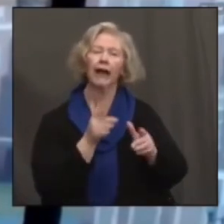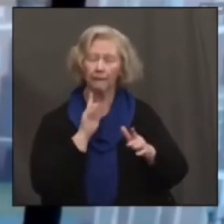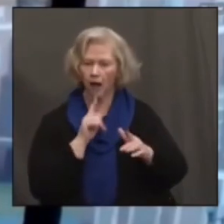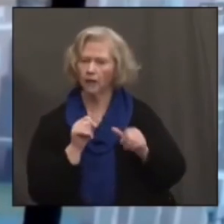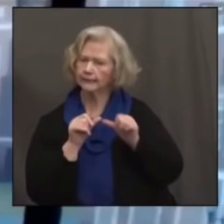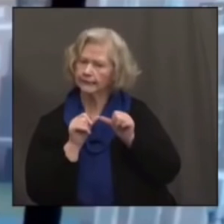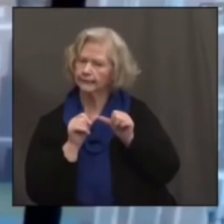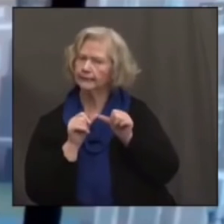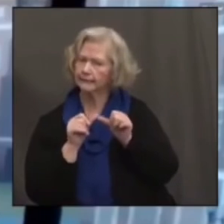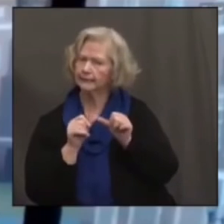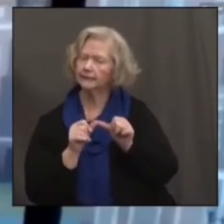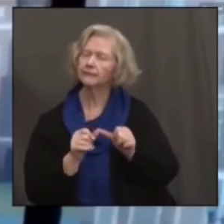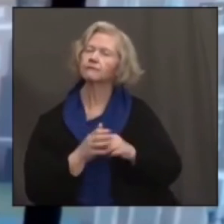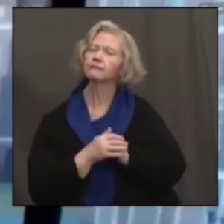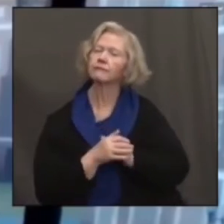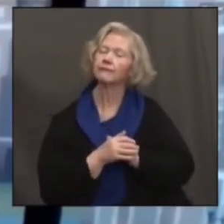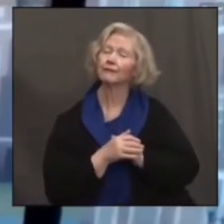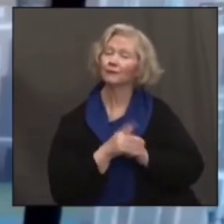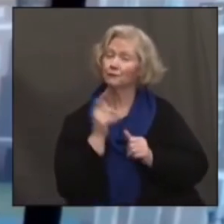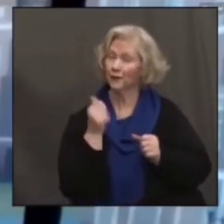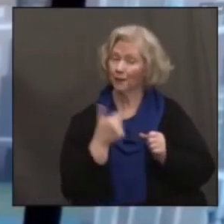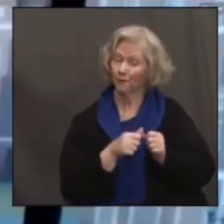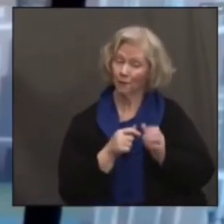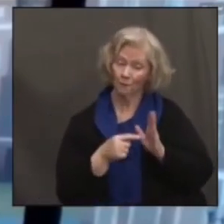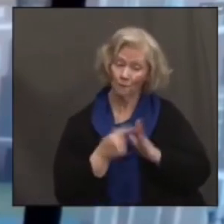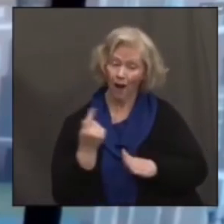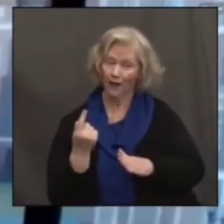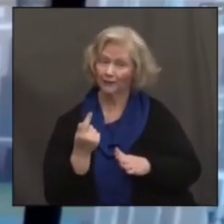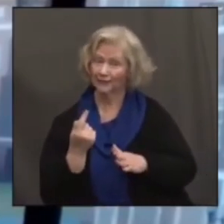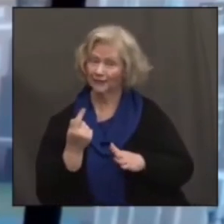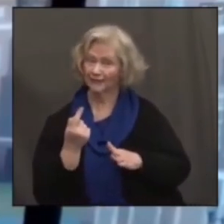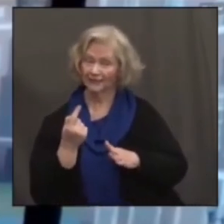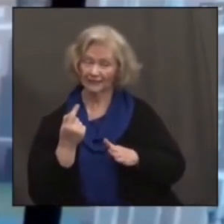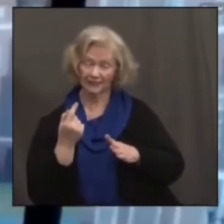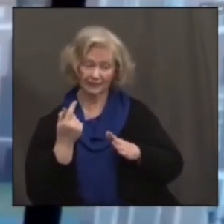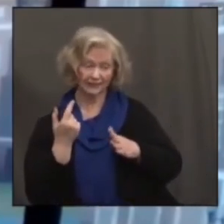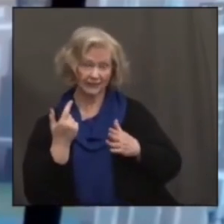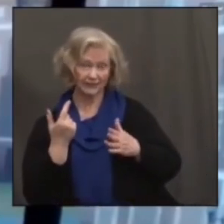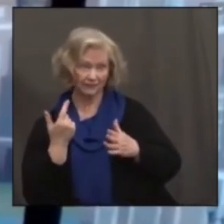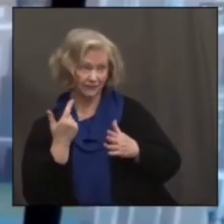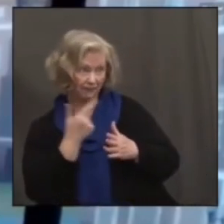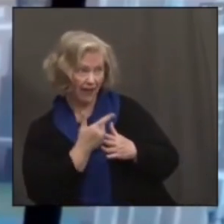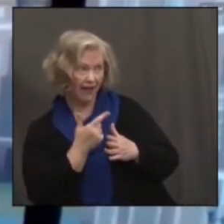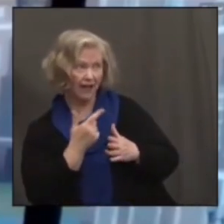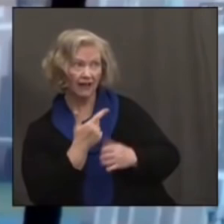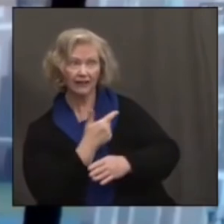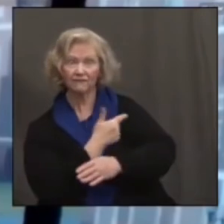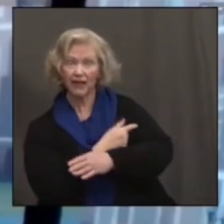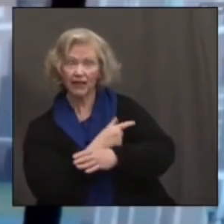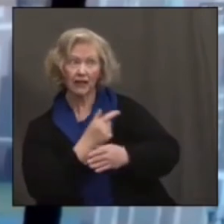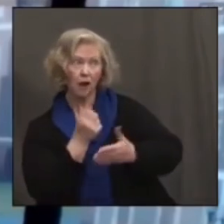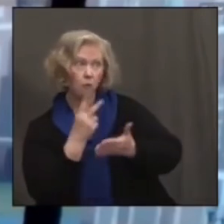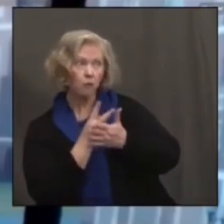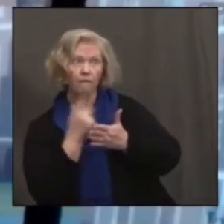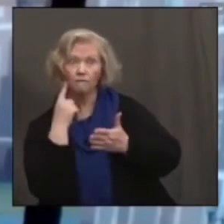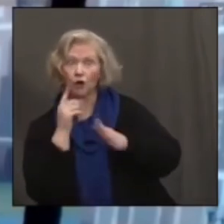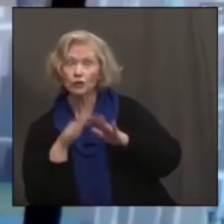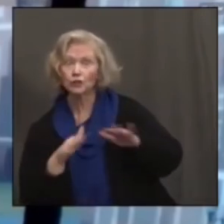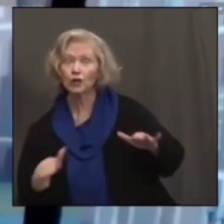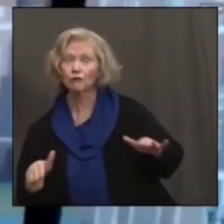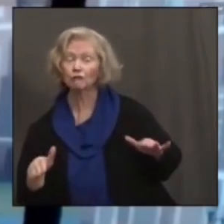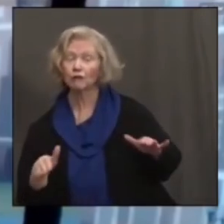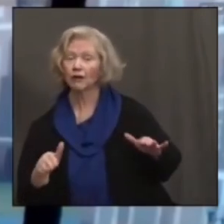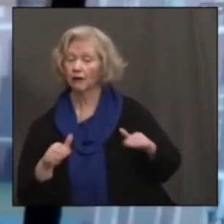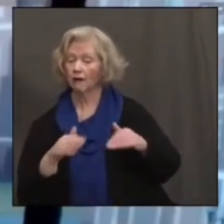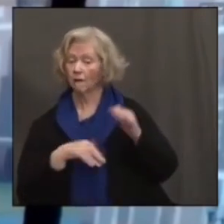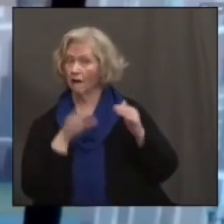there. Remembering that we're, you know, once these vaccines, you know, are approved for use in children, you know, less